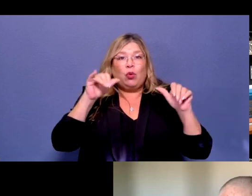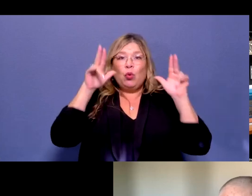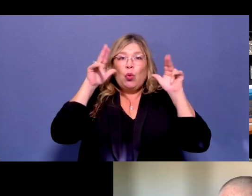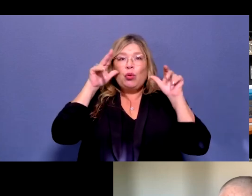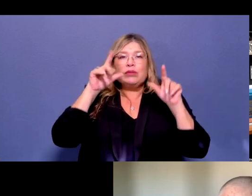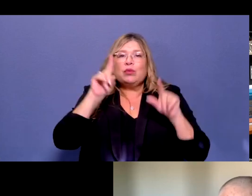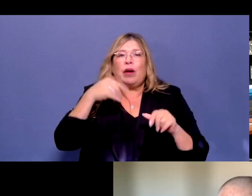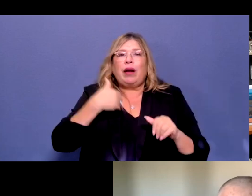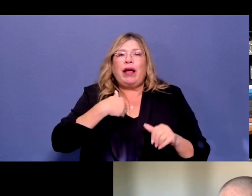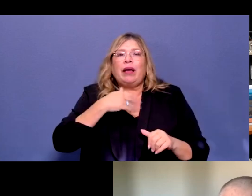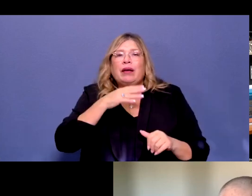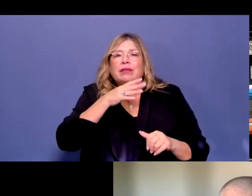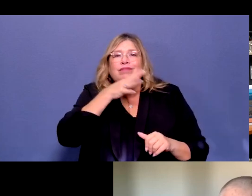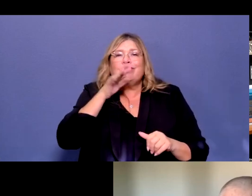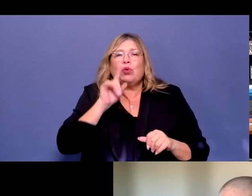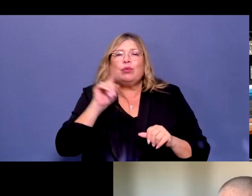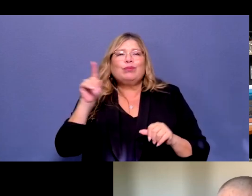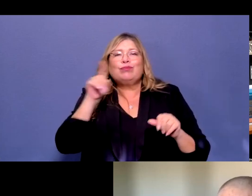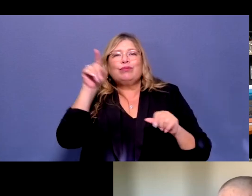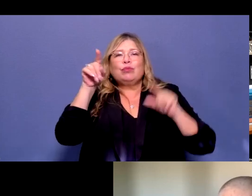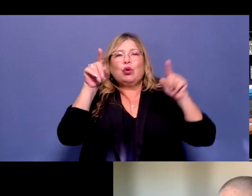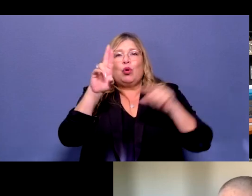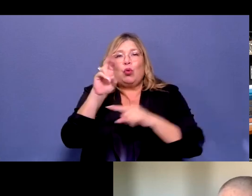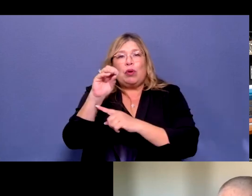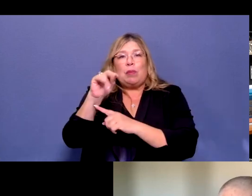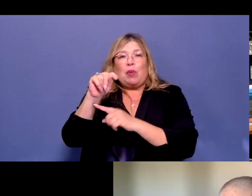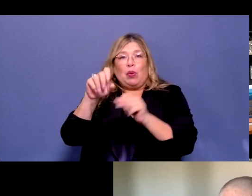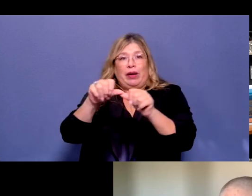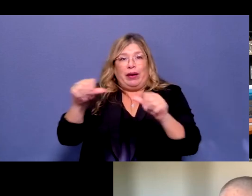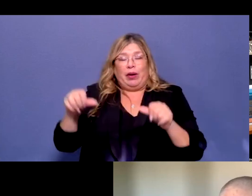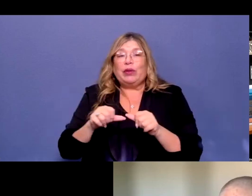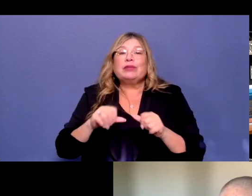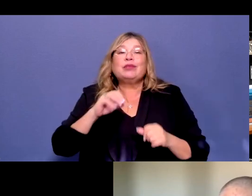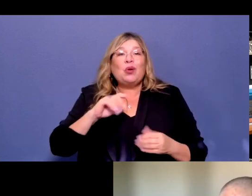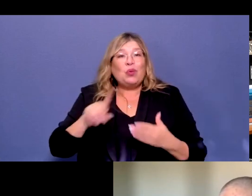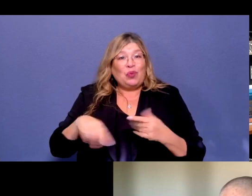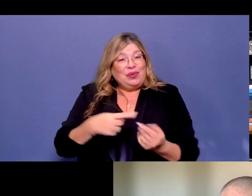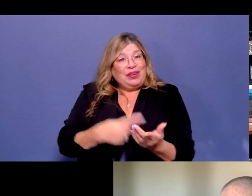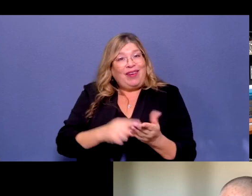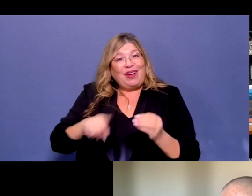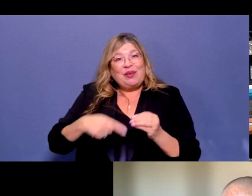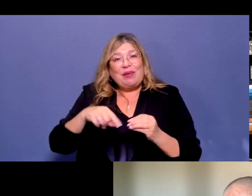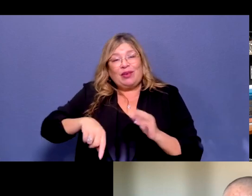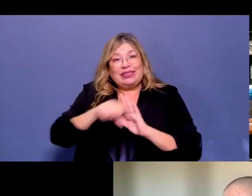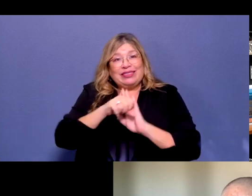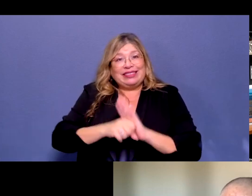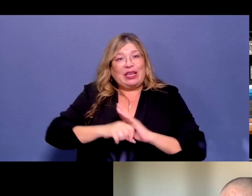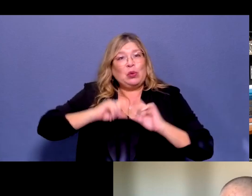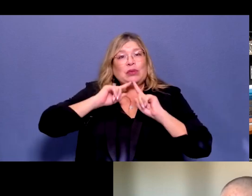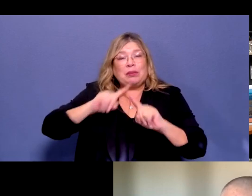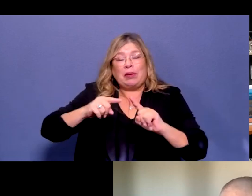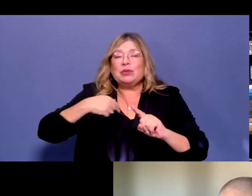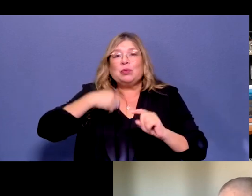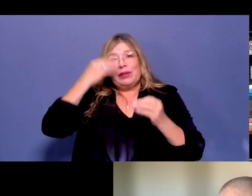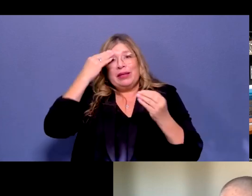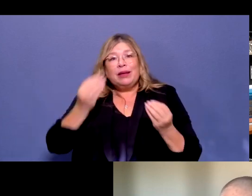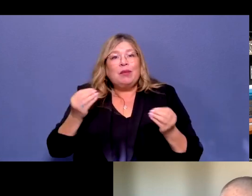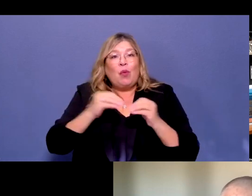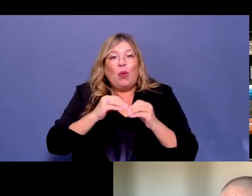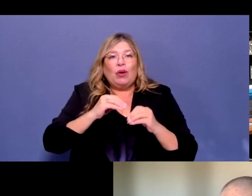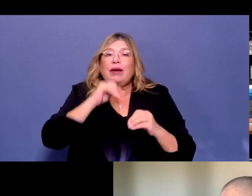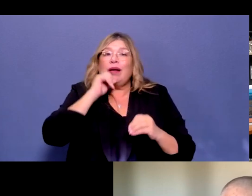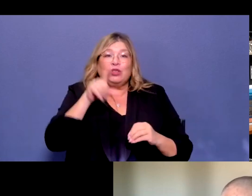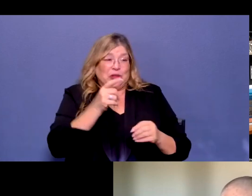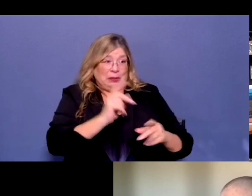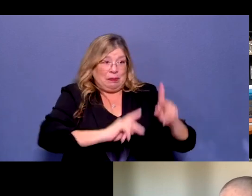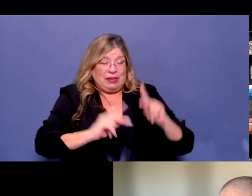So when we're thinking about the response capabilities of the state, we're thinking even beyond people and